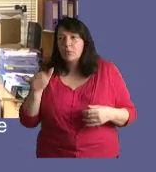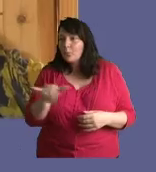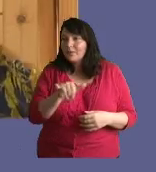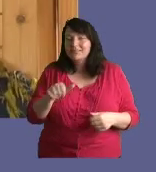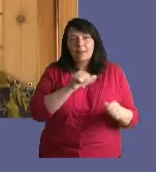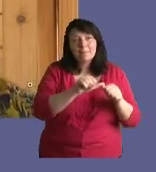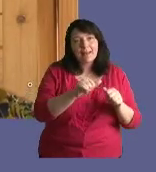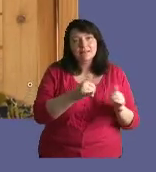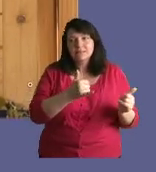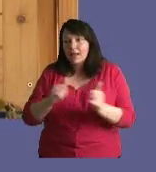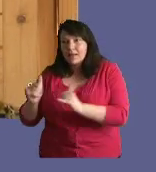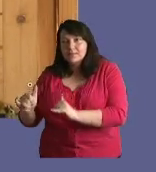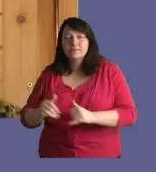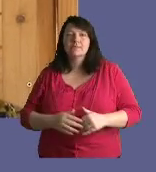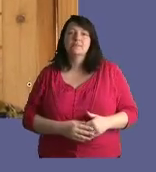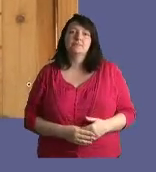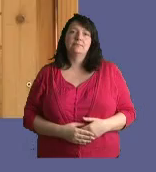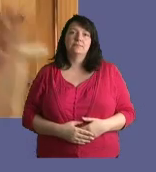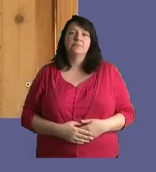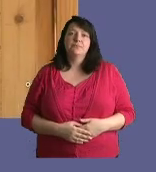whether one of them was the best one